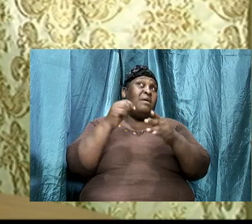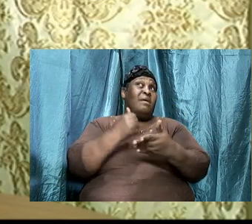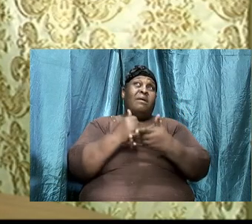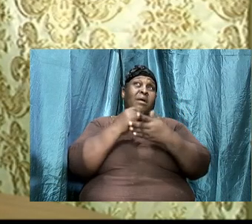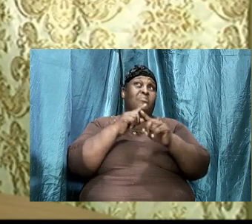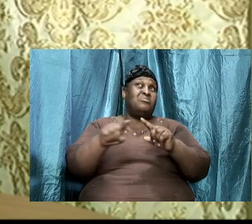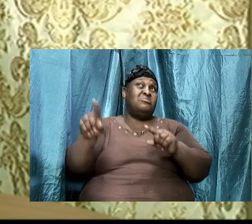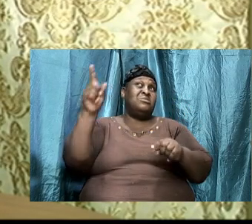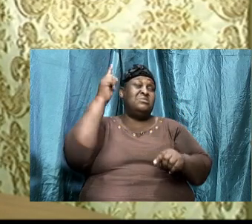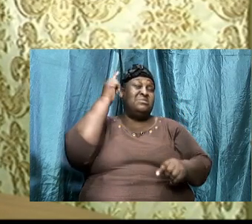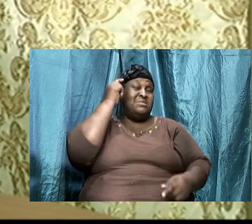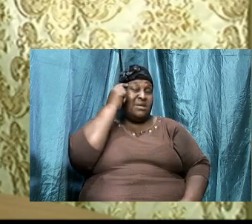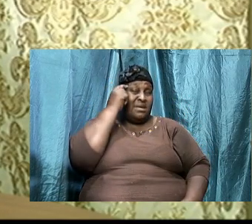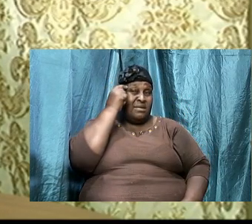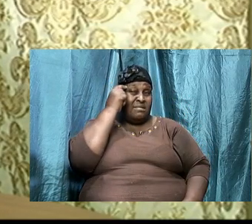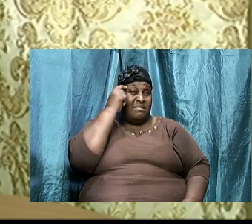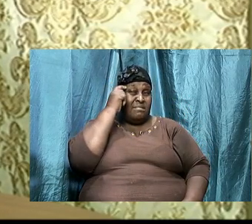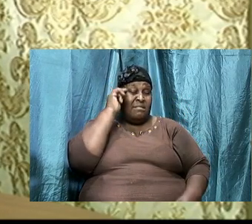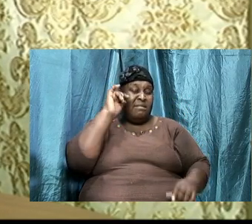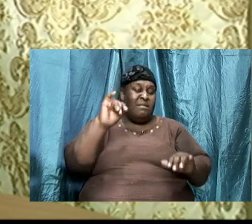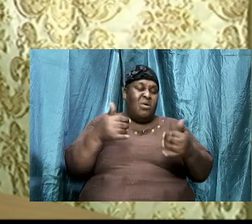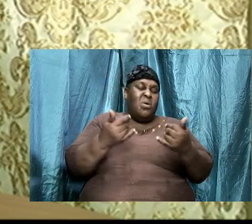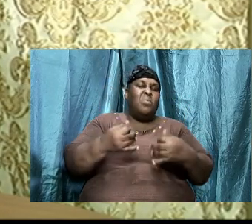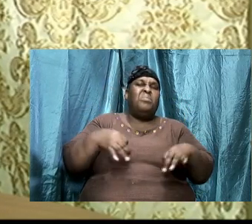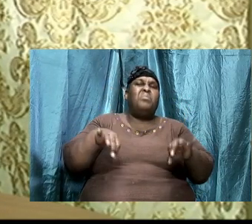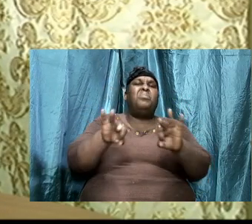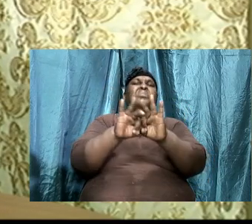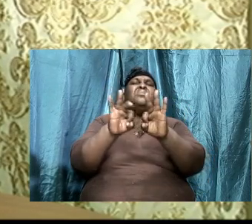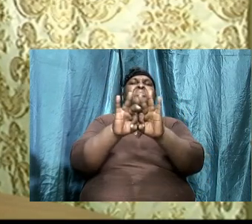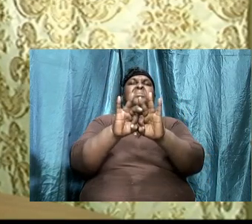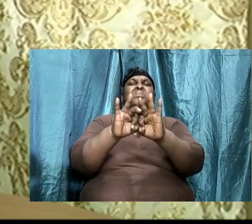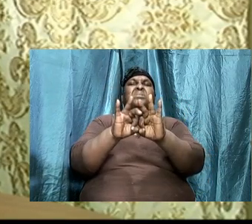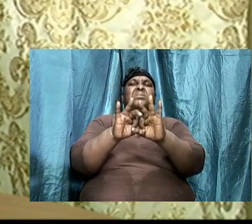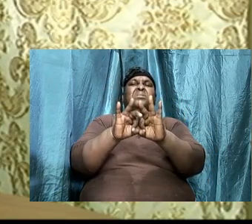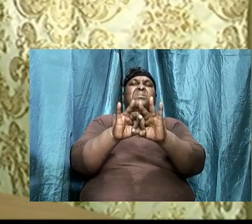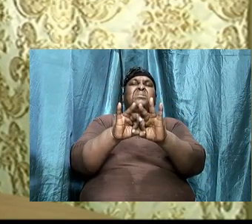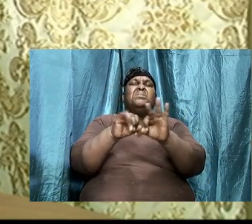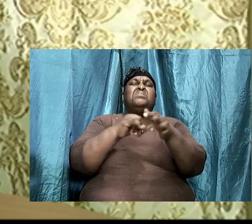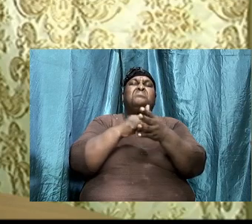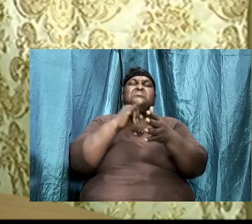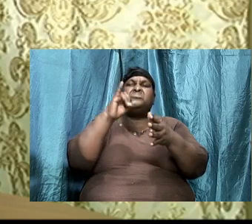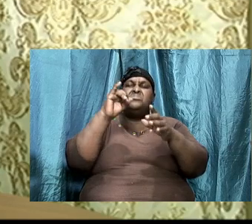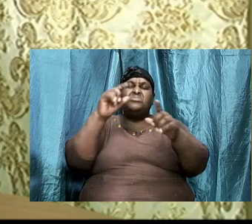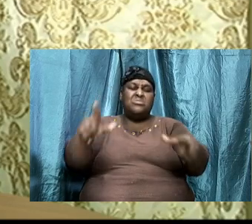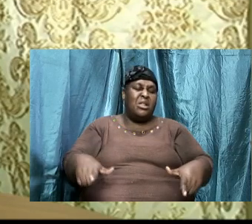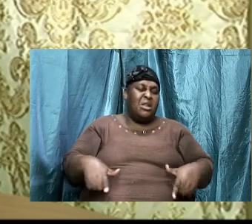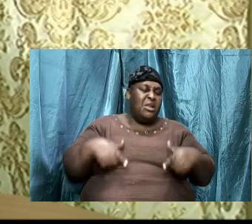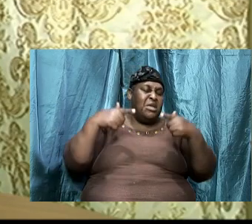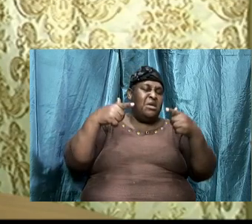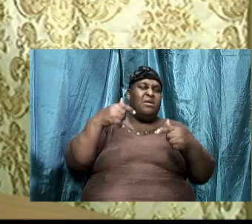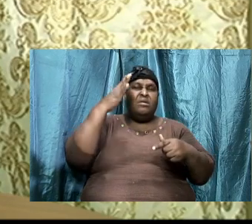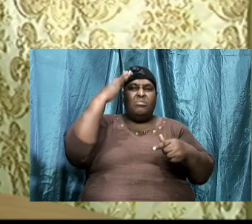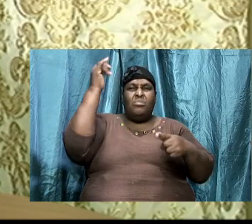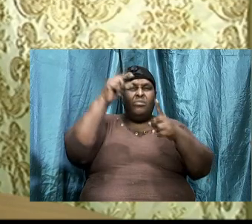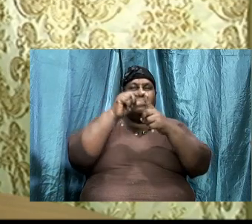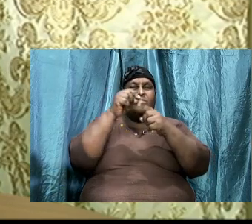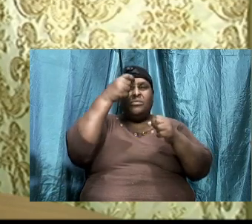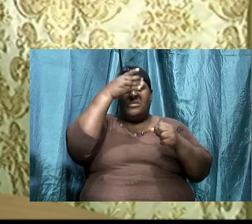have it in my spirit how, you know, important it is to live, you know, by the word of God.